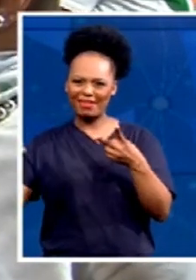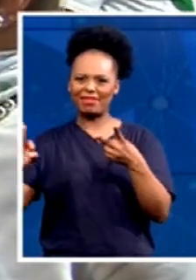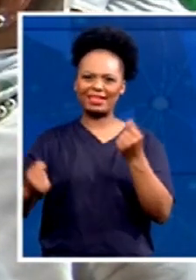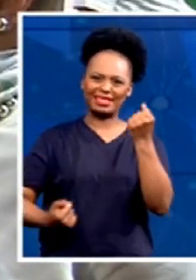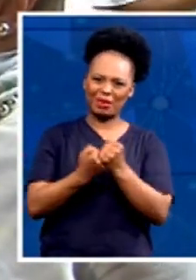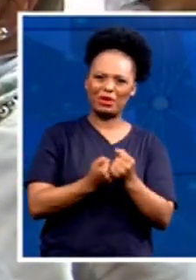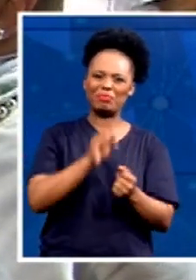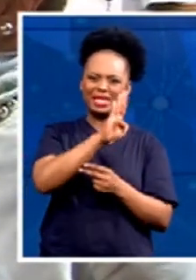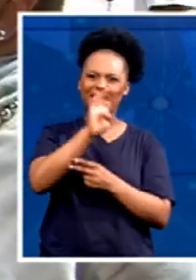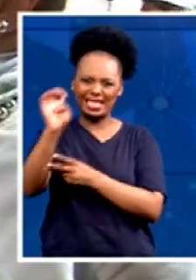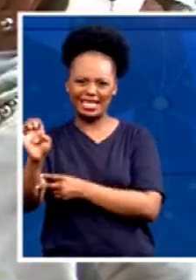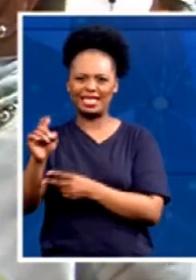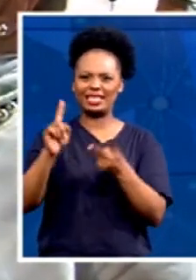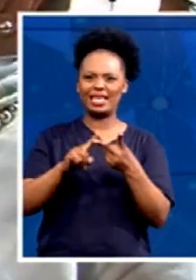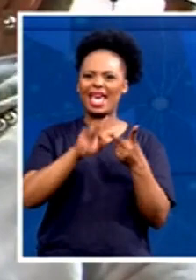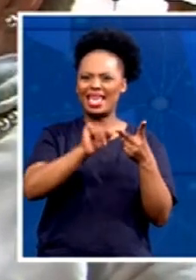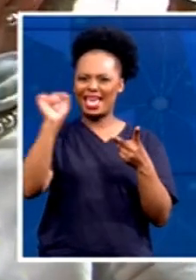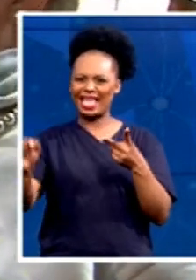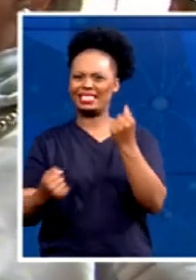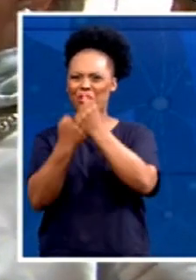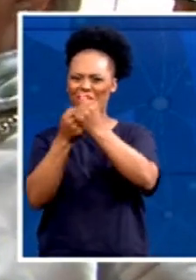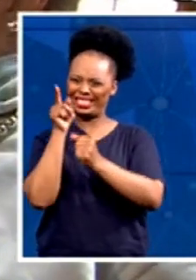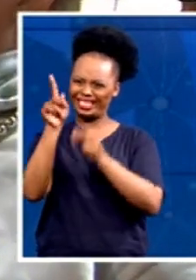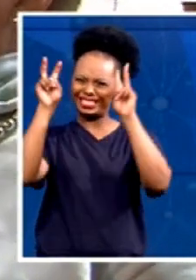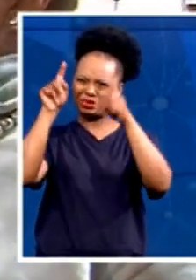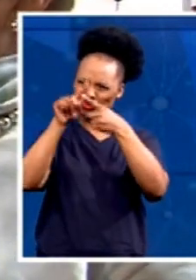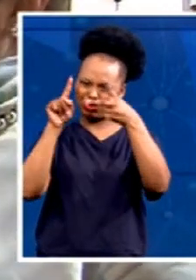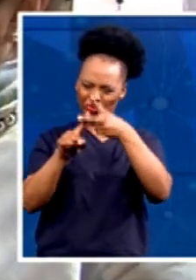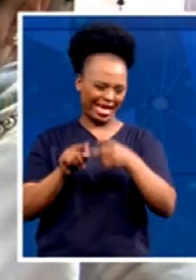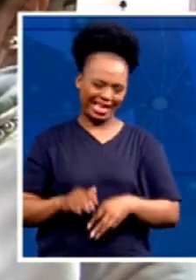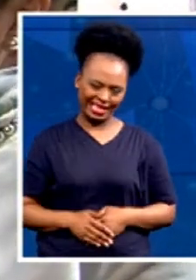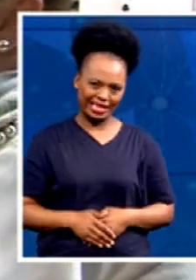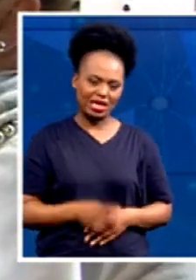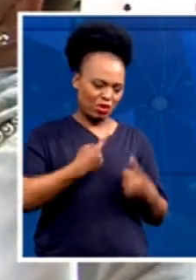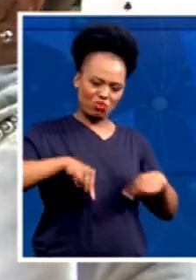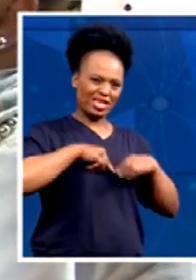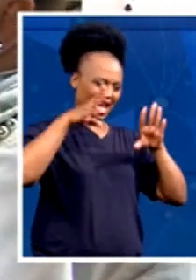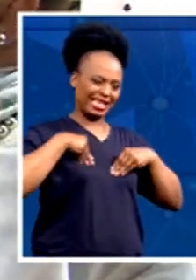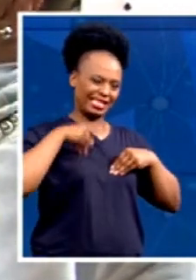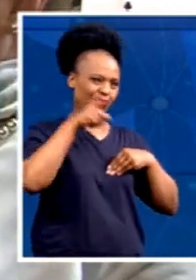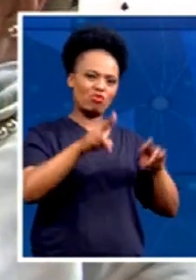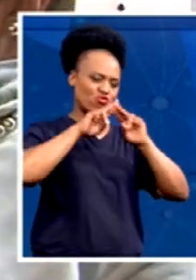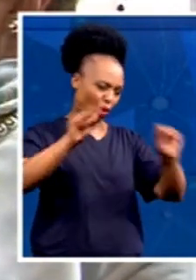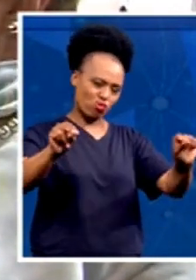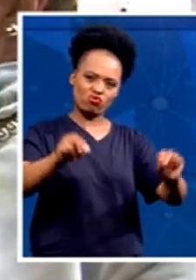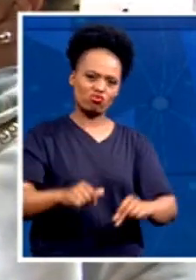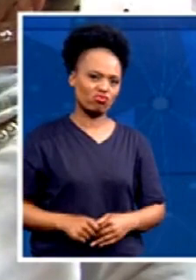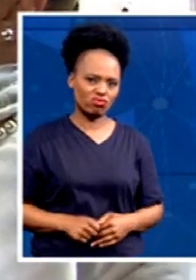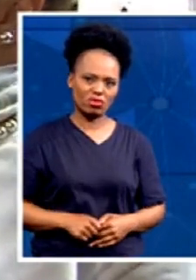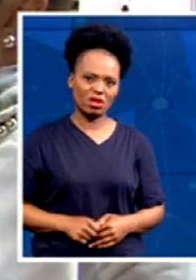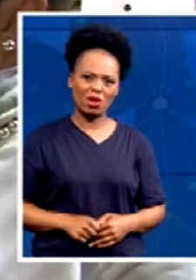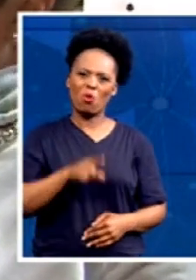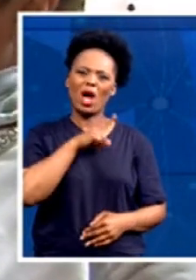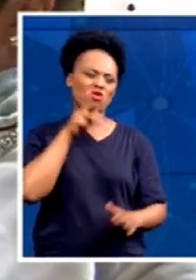afford to go on with that kind of support by killing the people on the ground with service delivery.